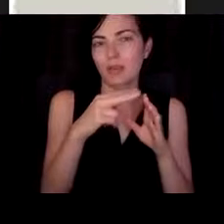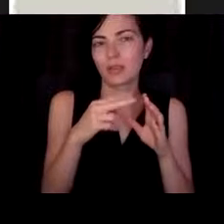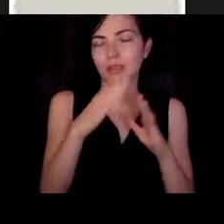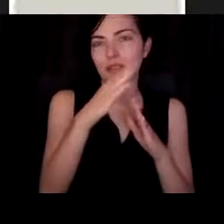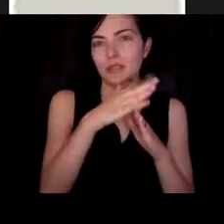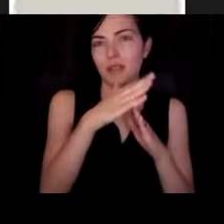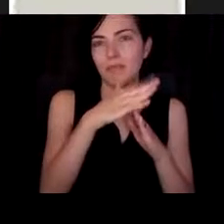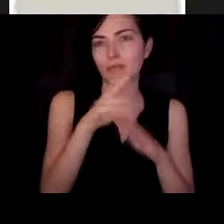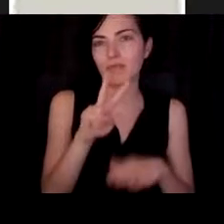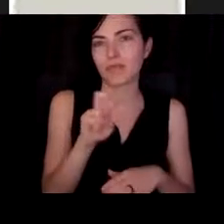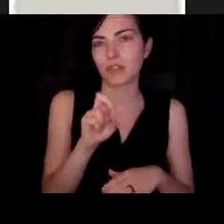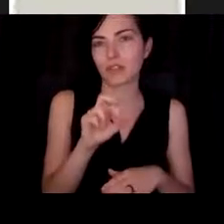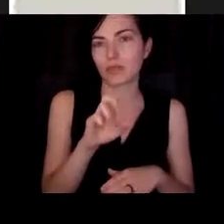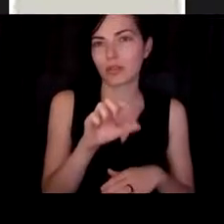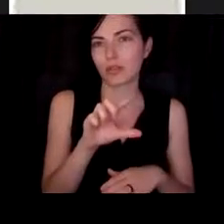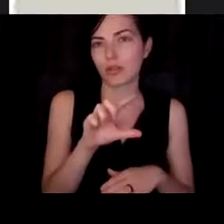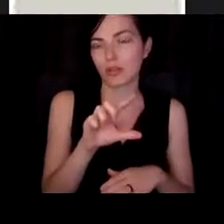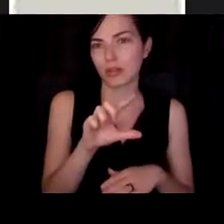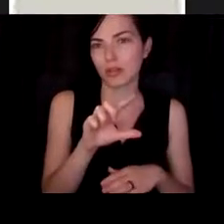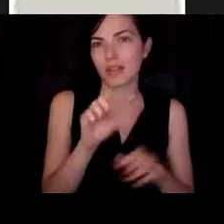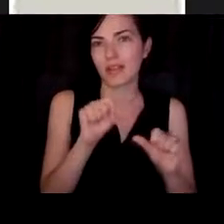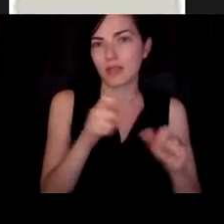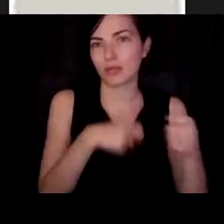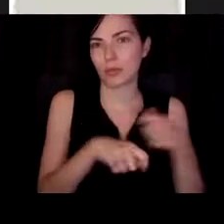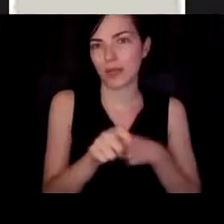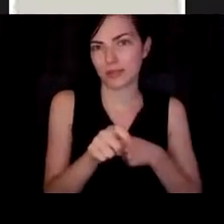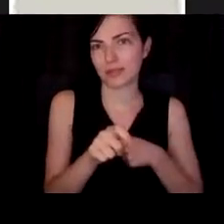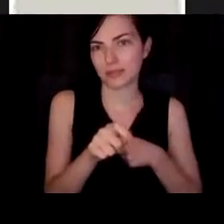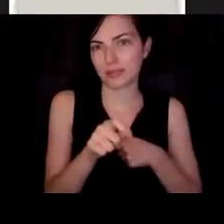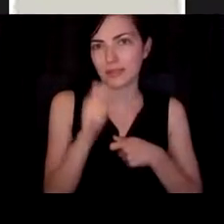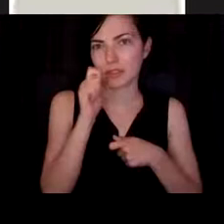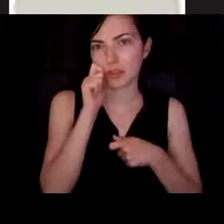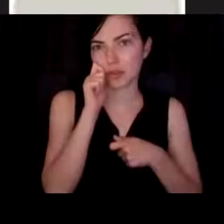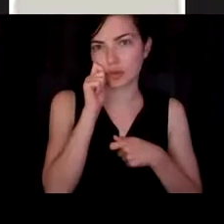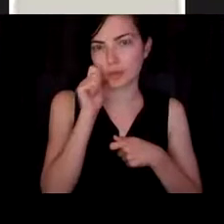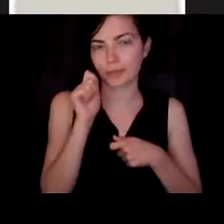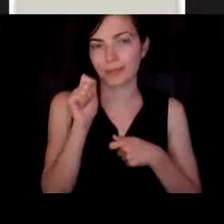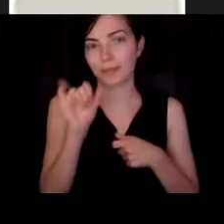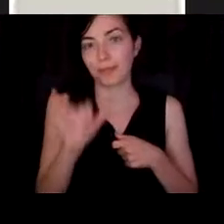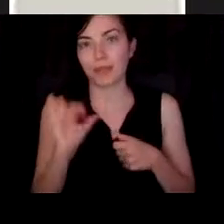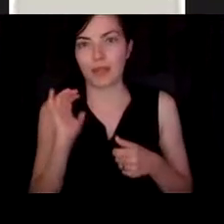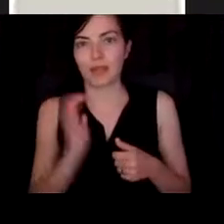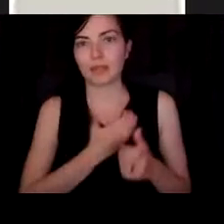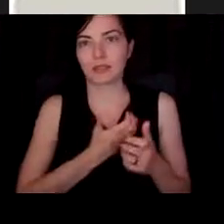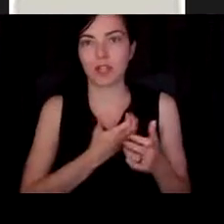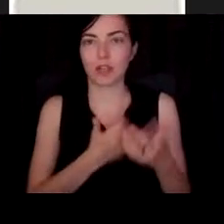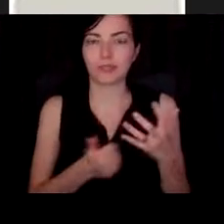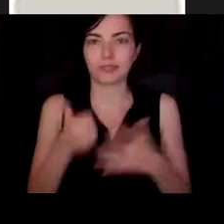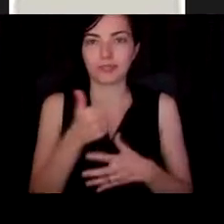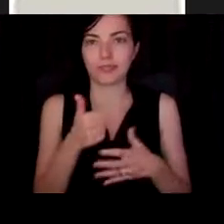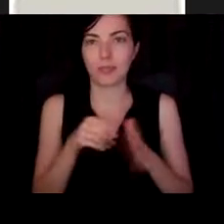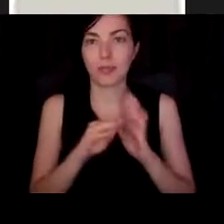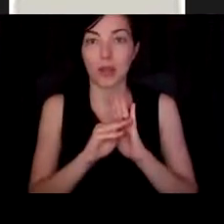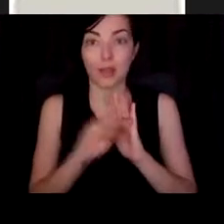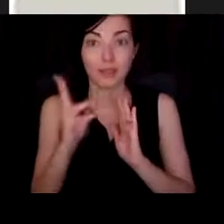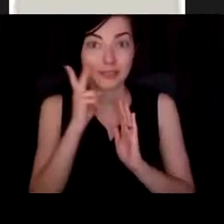replace it with these tissues that we grow. And so that's kind of our key model now of seeing, can we make